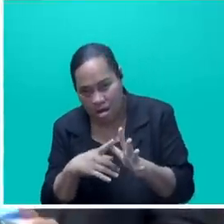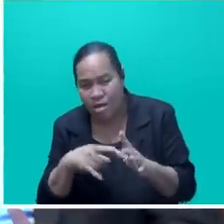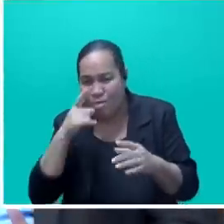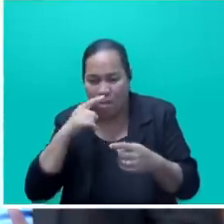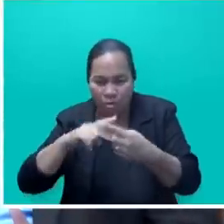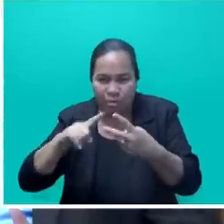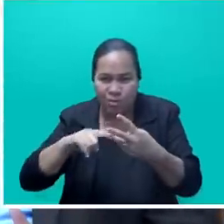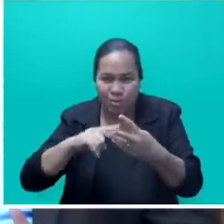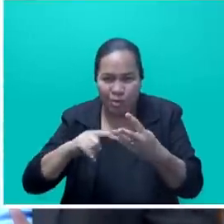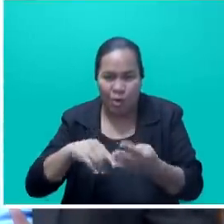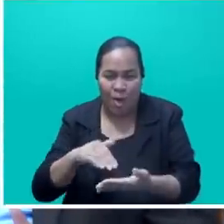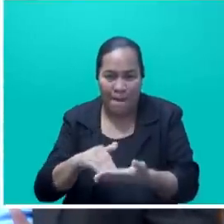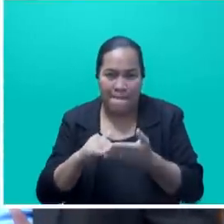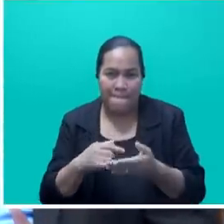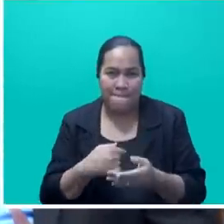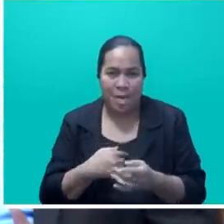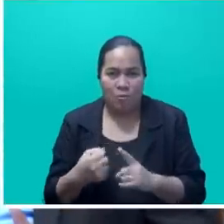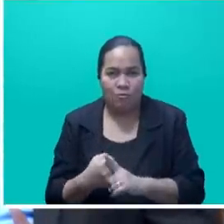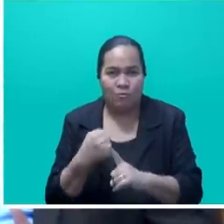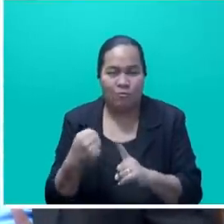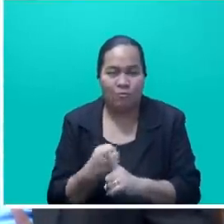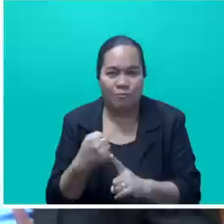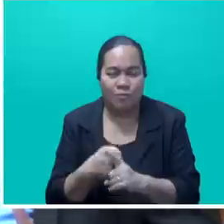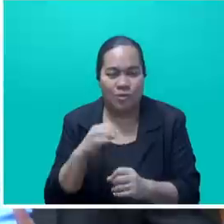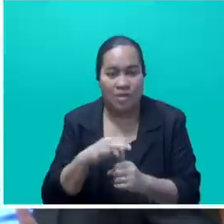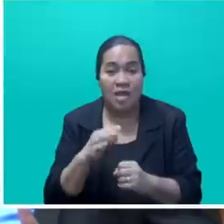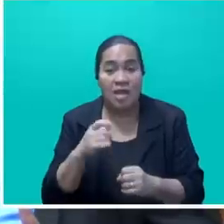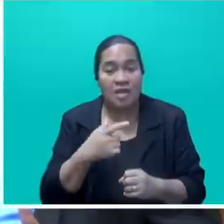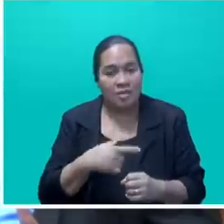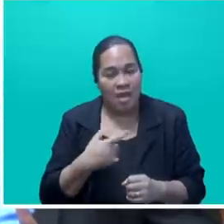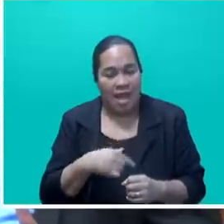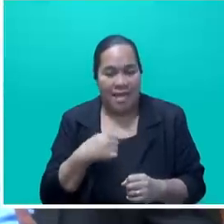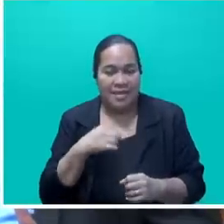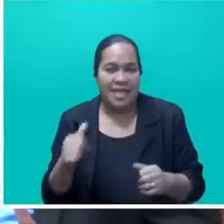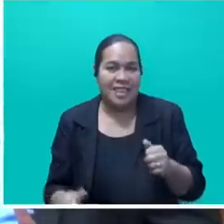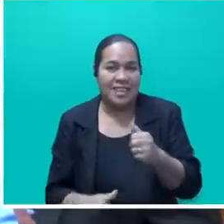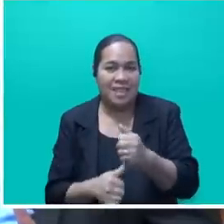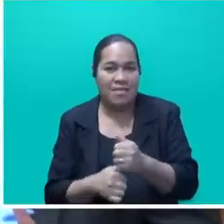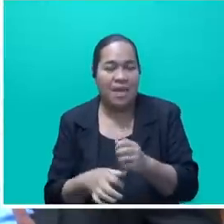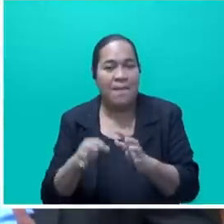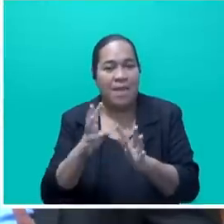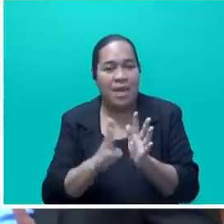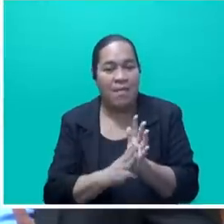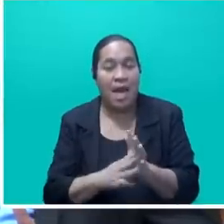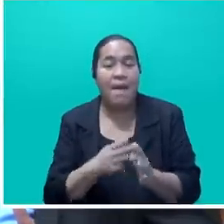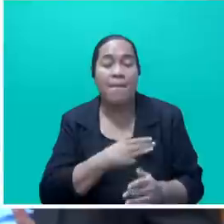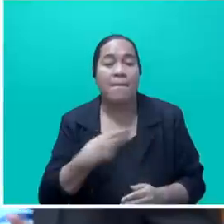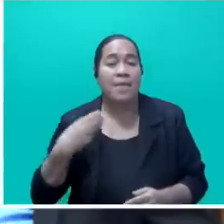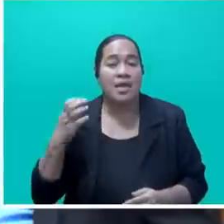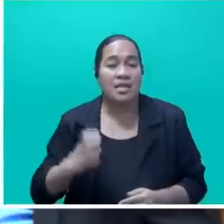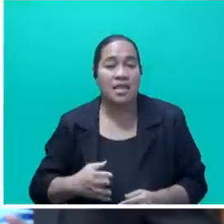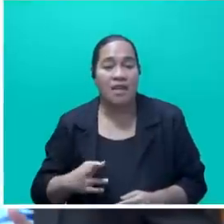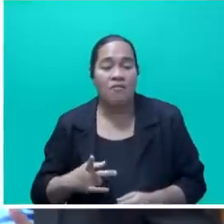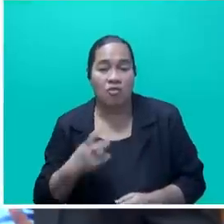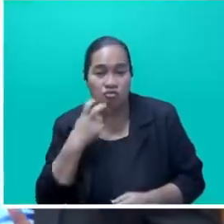It is, therefore, with great honor that I deliver my maiden address as the Deputy Prime Minister and Minister for Tourism and Civil Aviation.